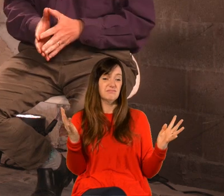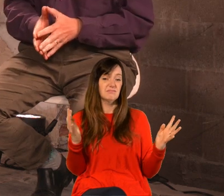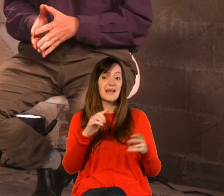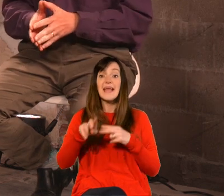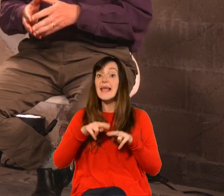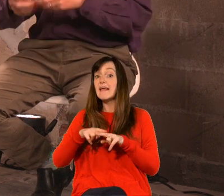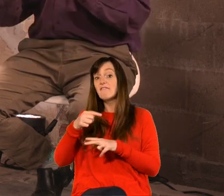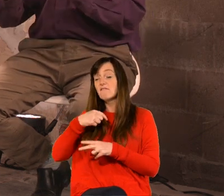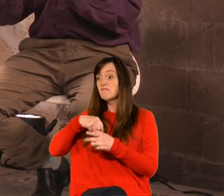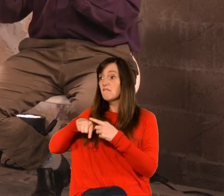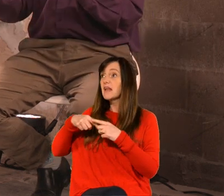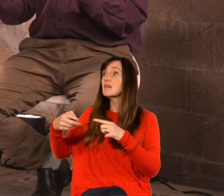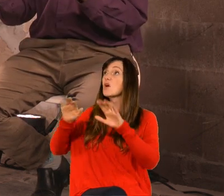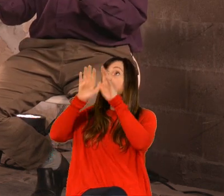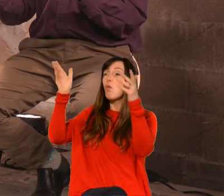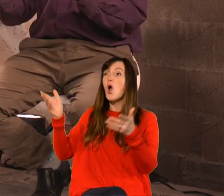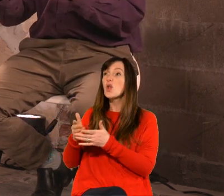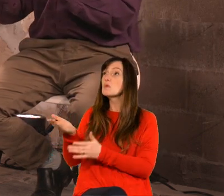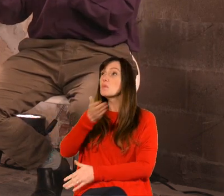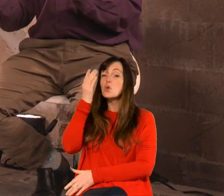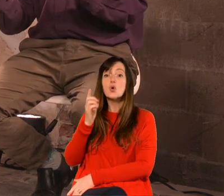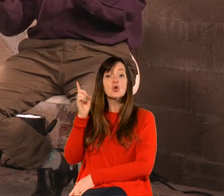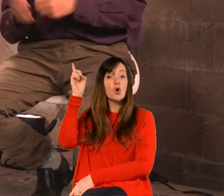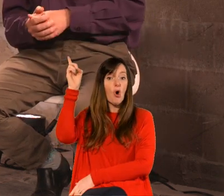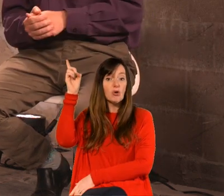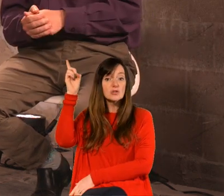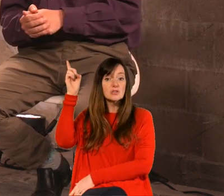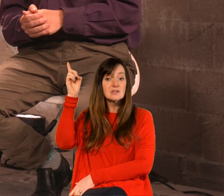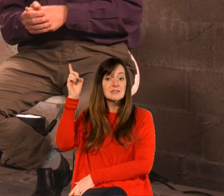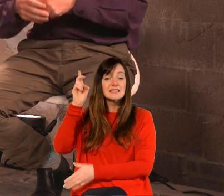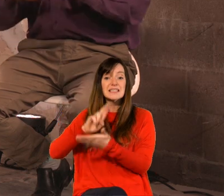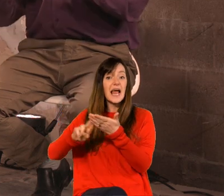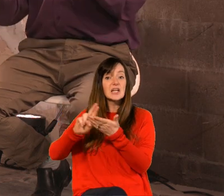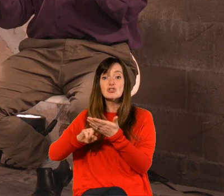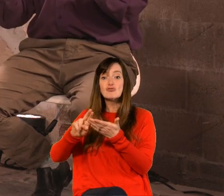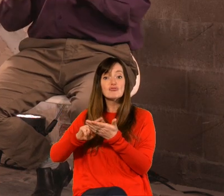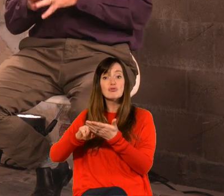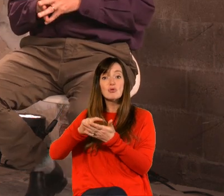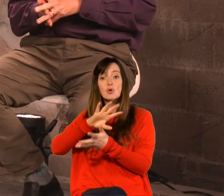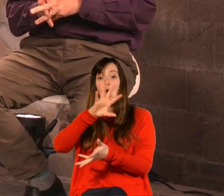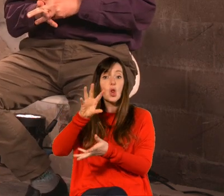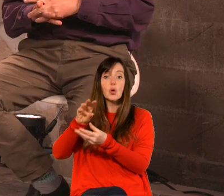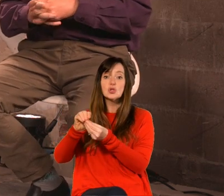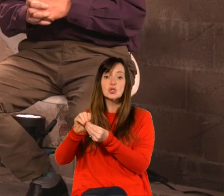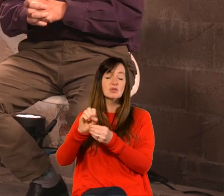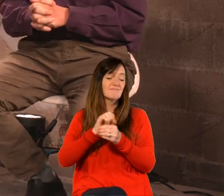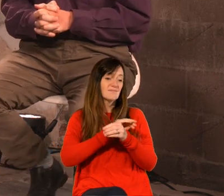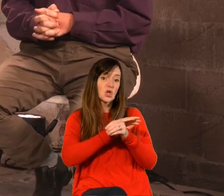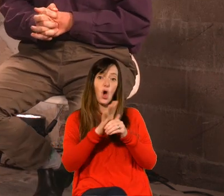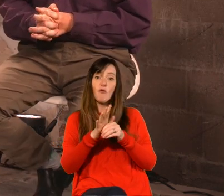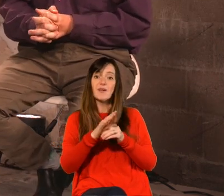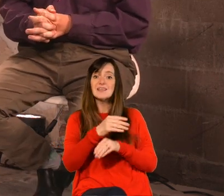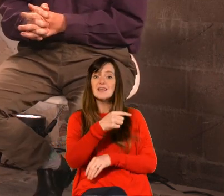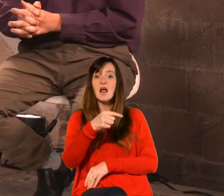universe then there's some conclusions that follow and one of the conclusions that follows is that you know covid19 is a beautiful example